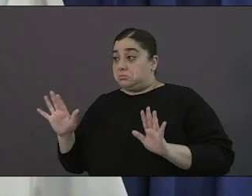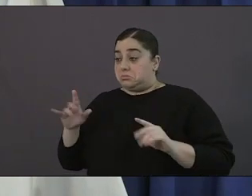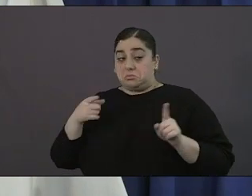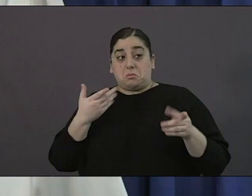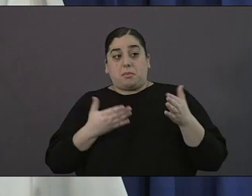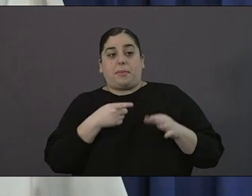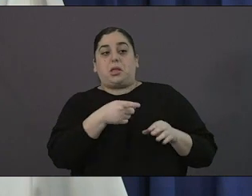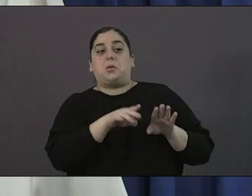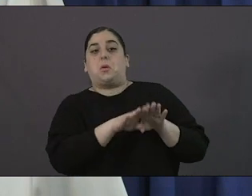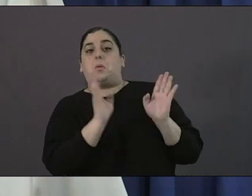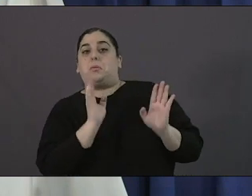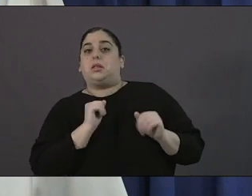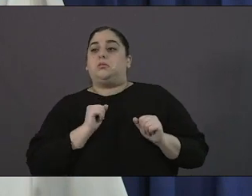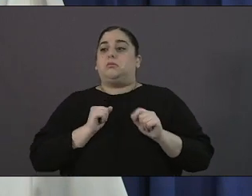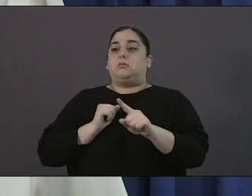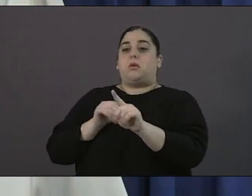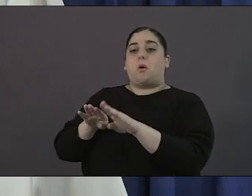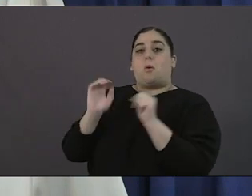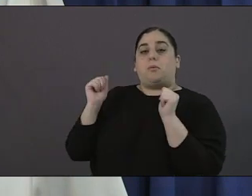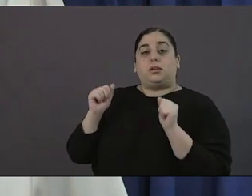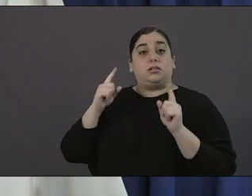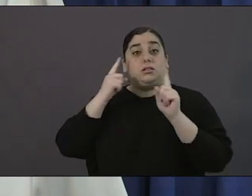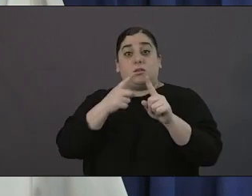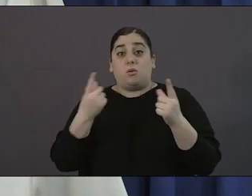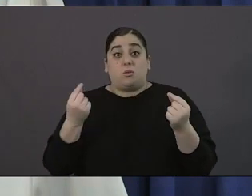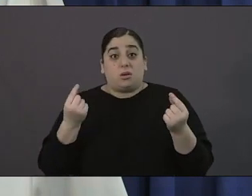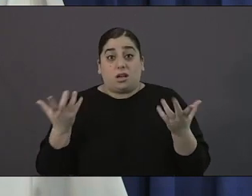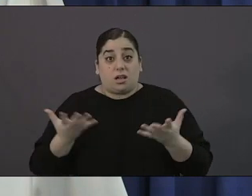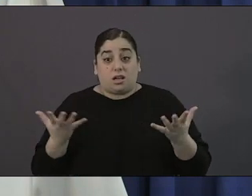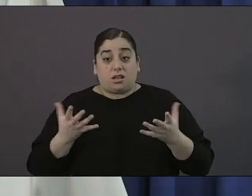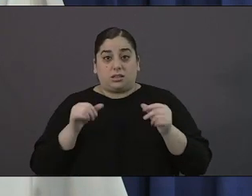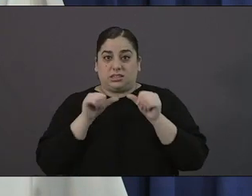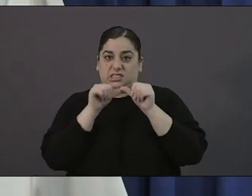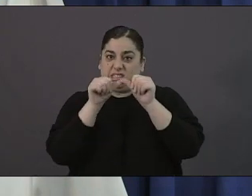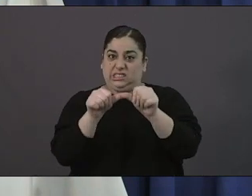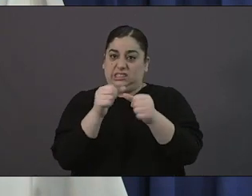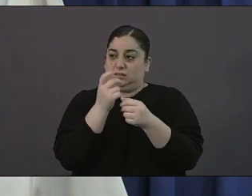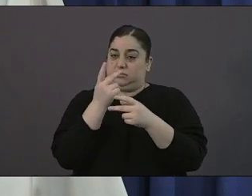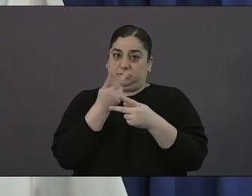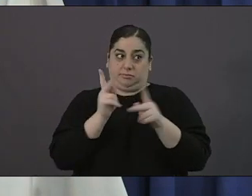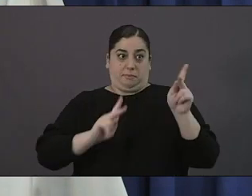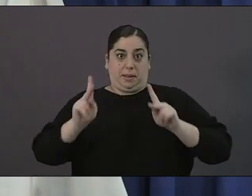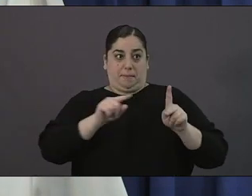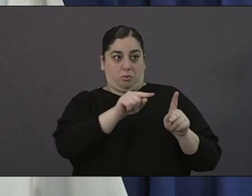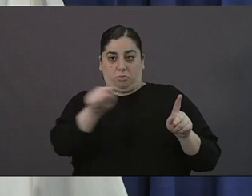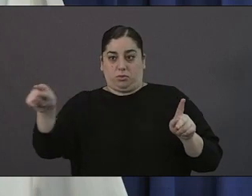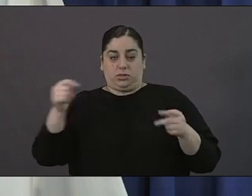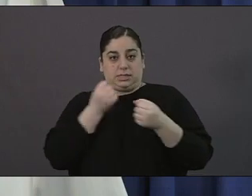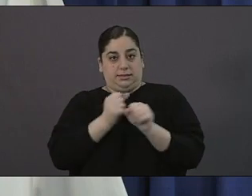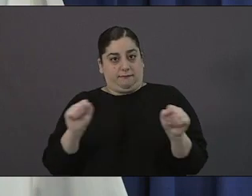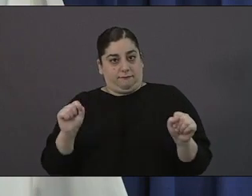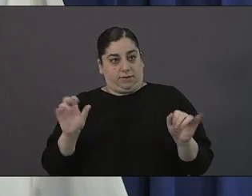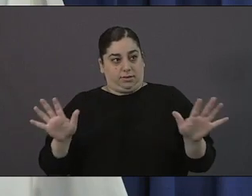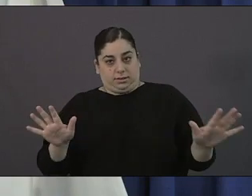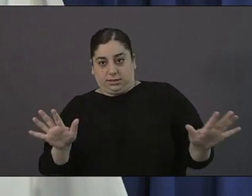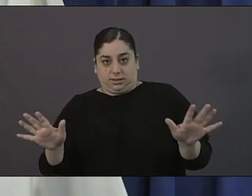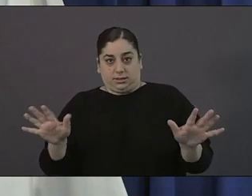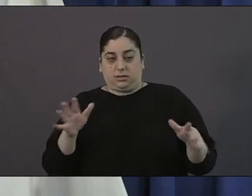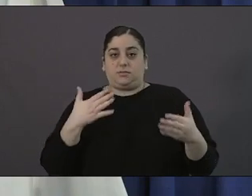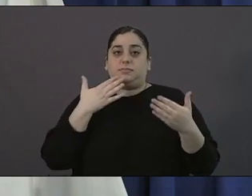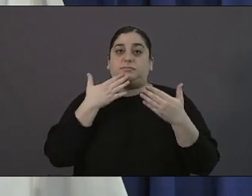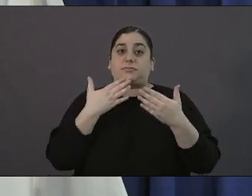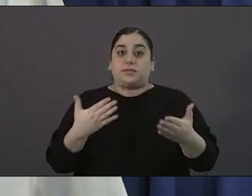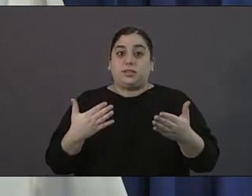without it that concludes our questions thank you thank you all for joining us us today and look forward to talking to everybody tomorrow